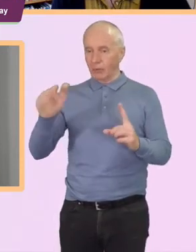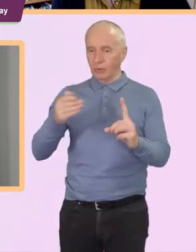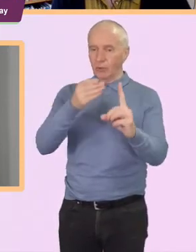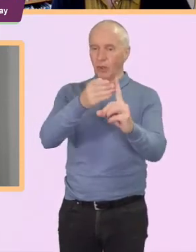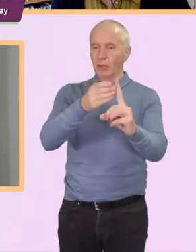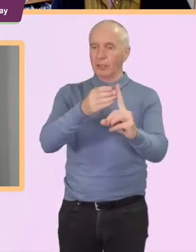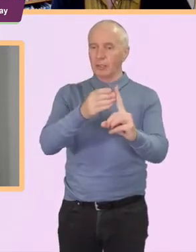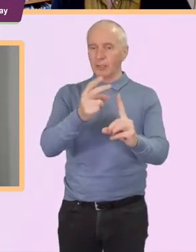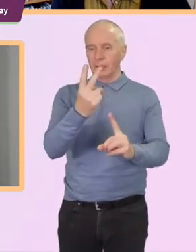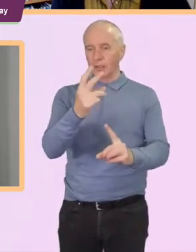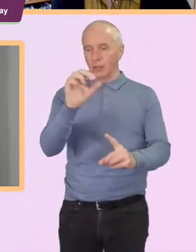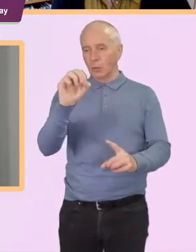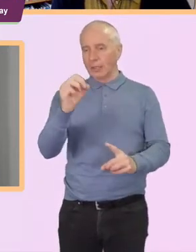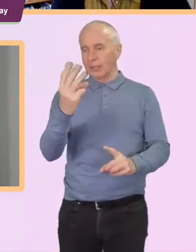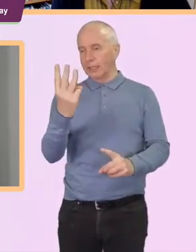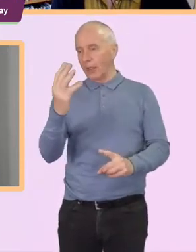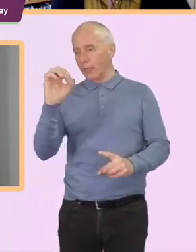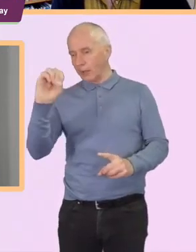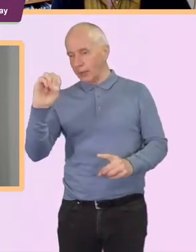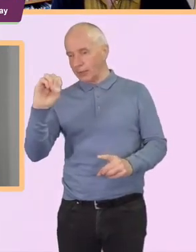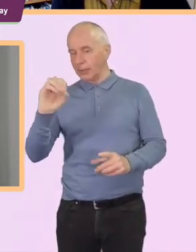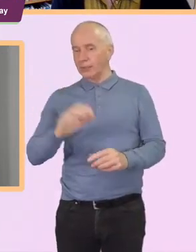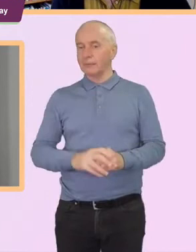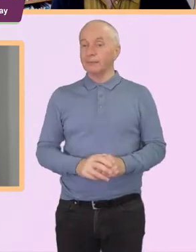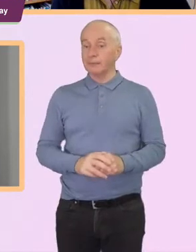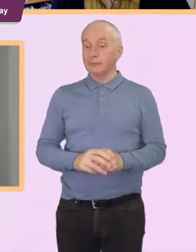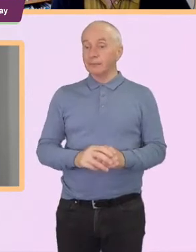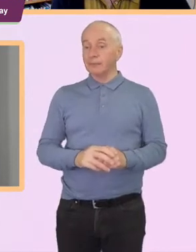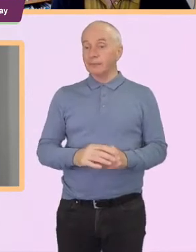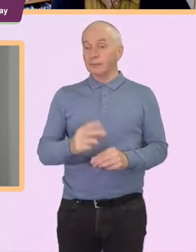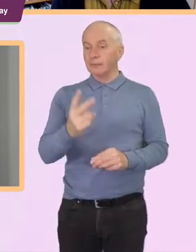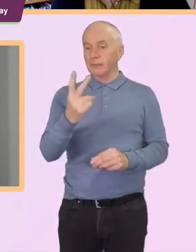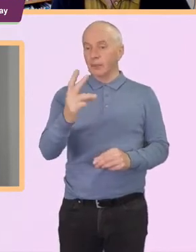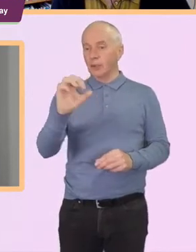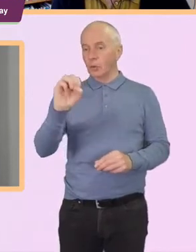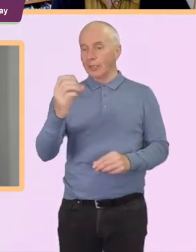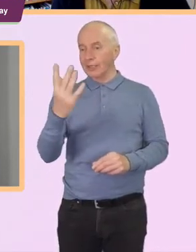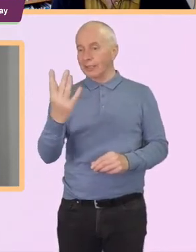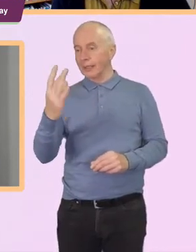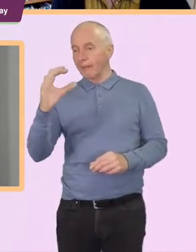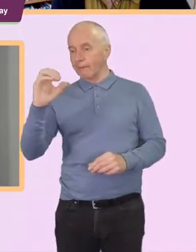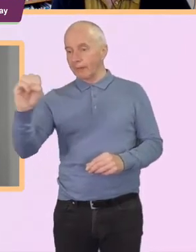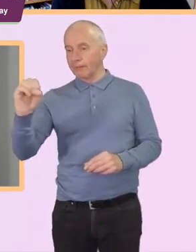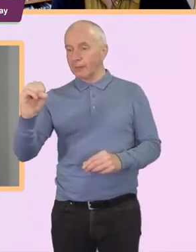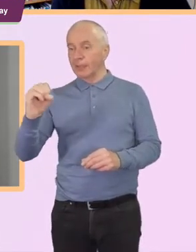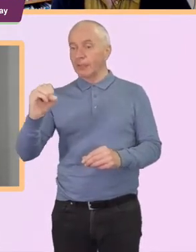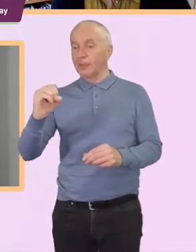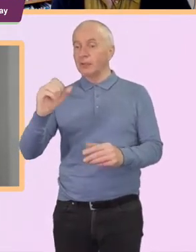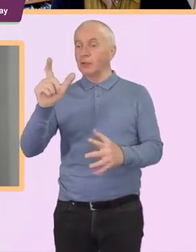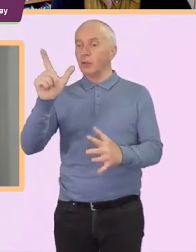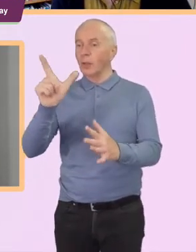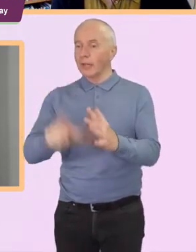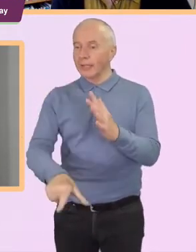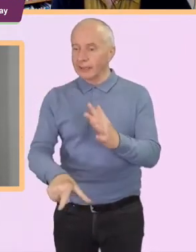Is 2030 too late and not challenging enough?